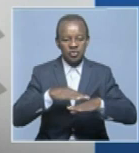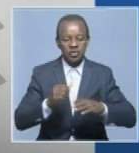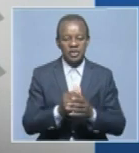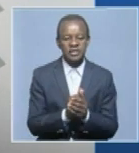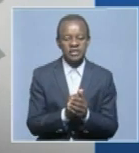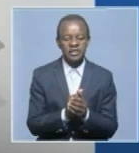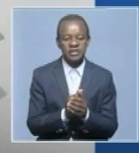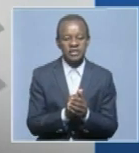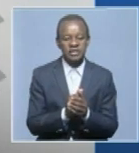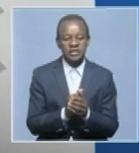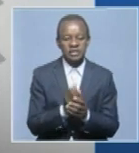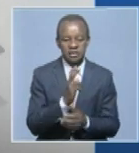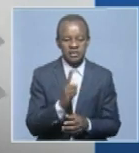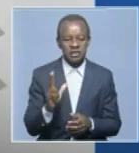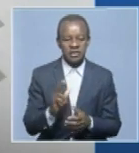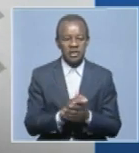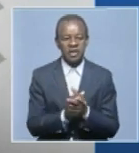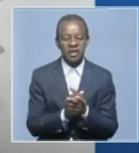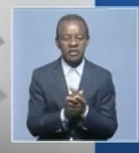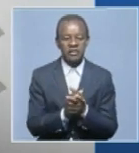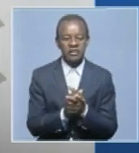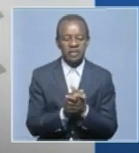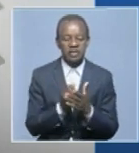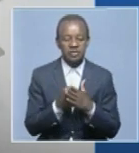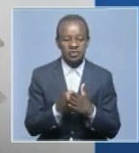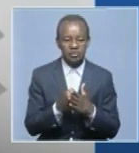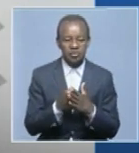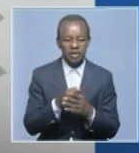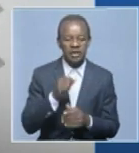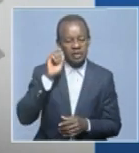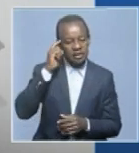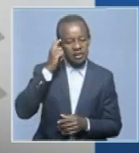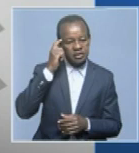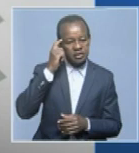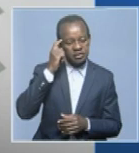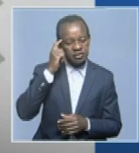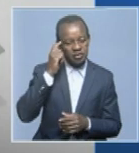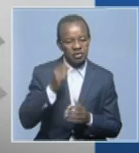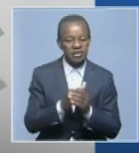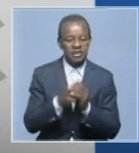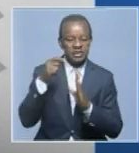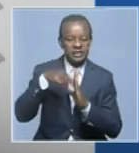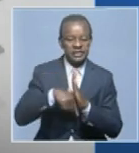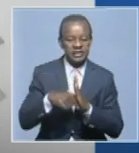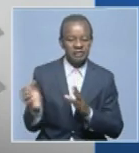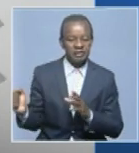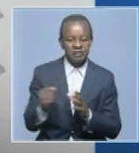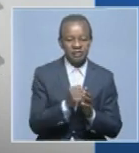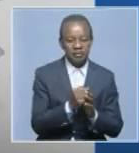re-strategize, to reflect, and to bring ourselves together